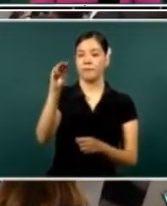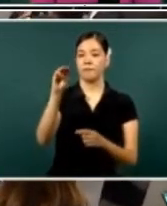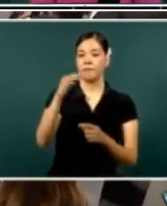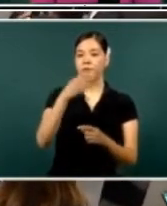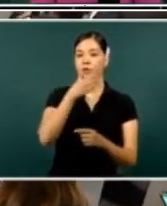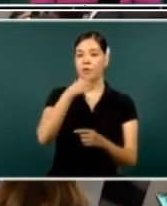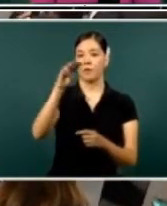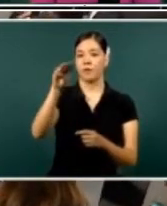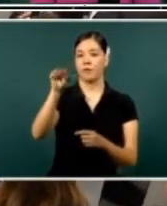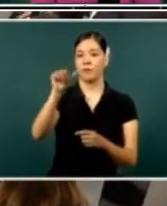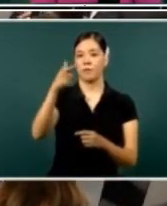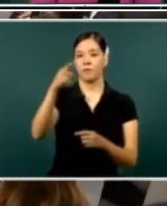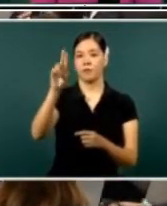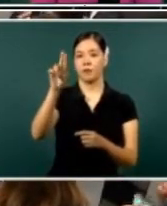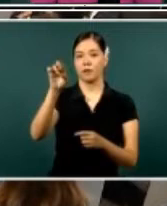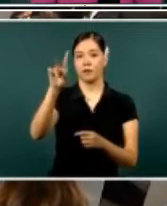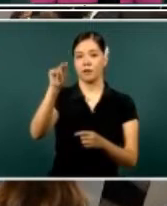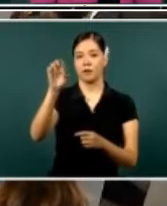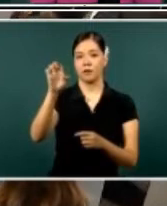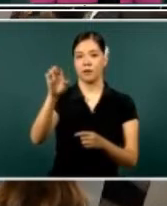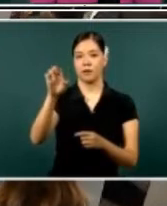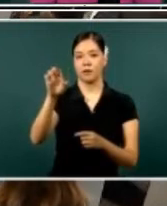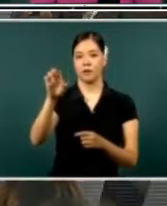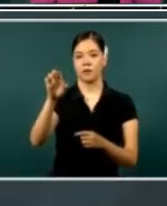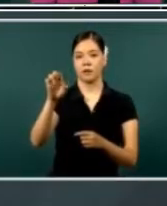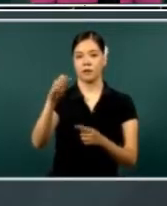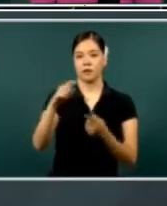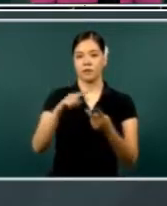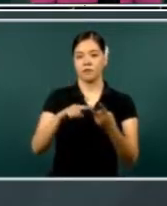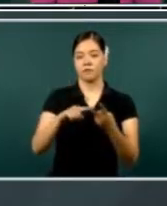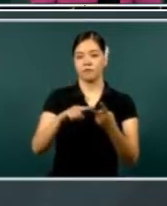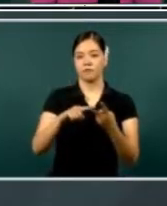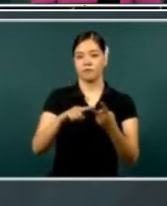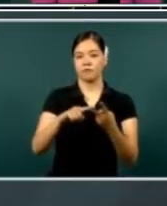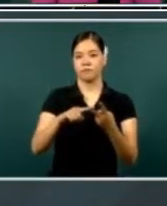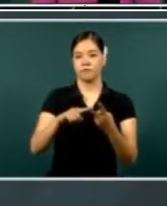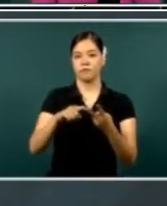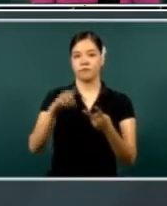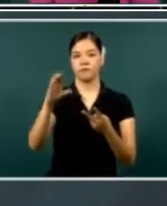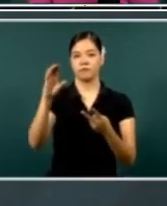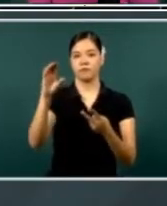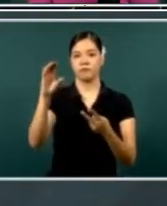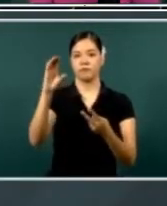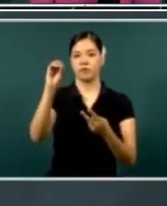I do not translate, I'm sorry. I wish they were translating that.